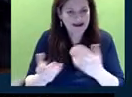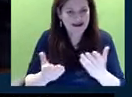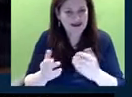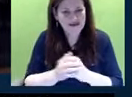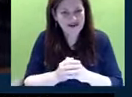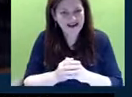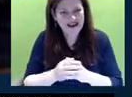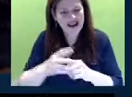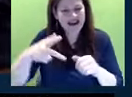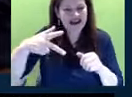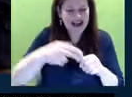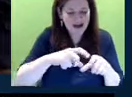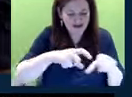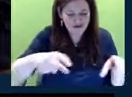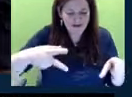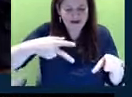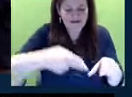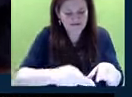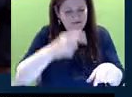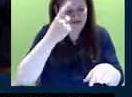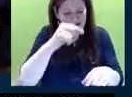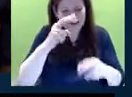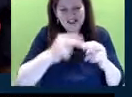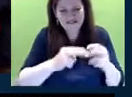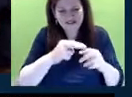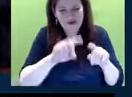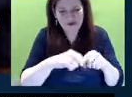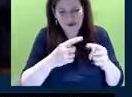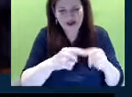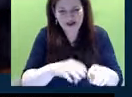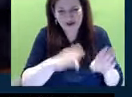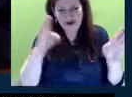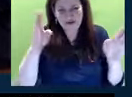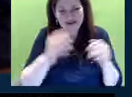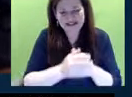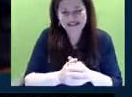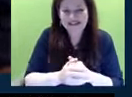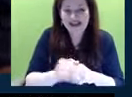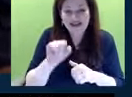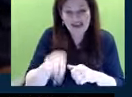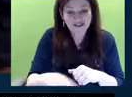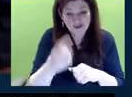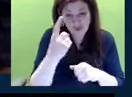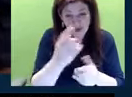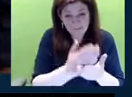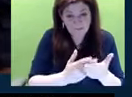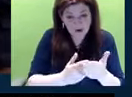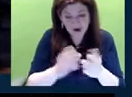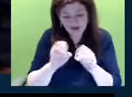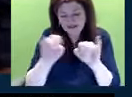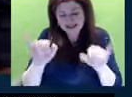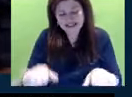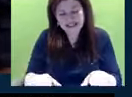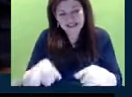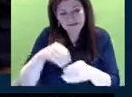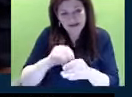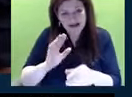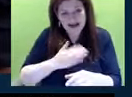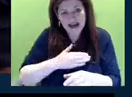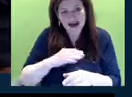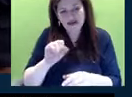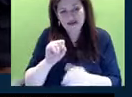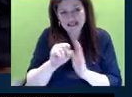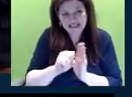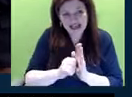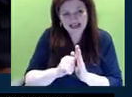and cutting a ribbon on this facility and on this building, which is one part of a system in our state. And again,